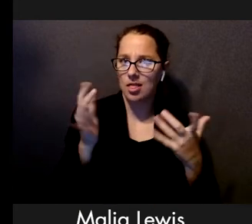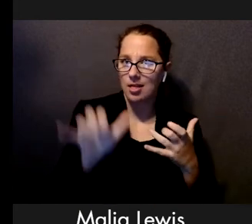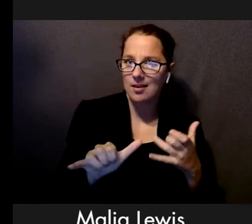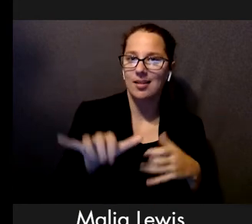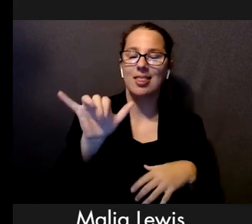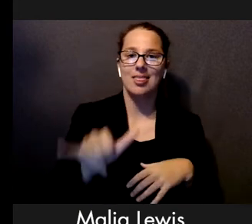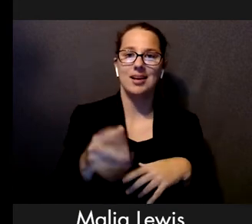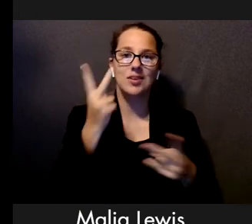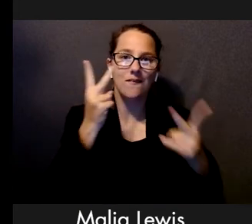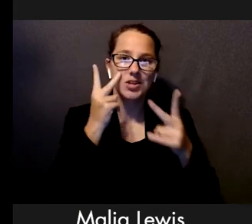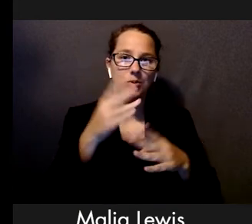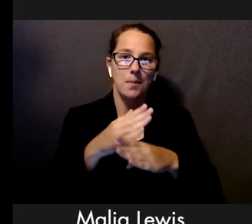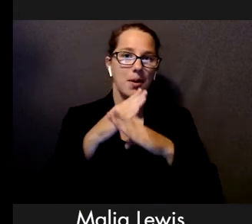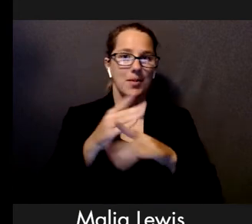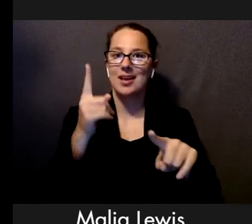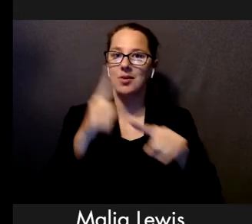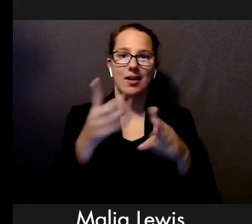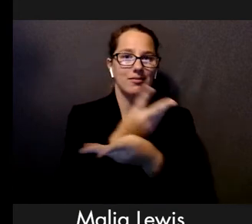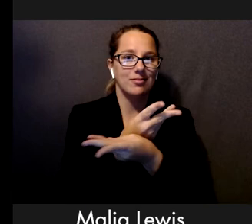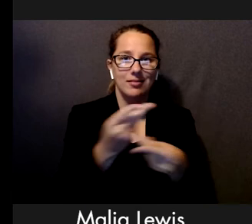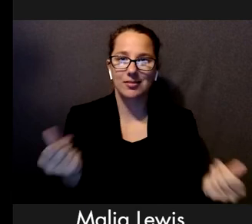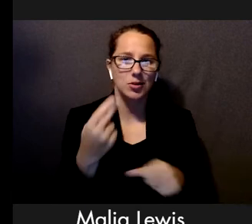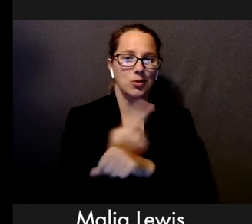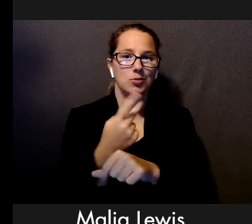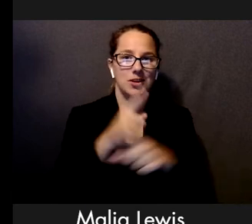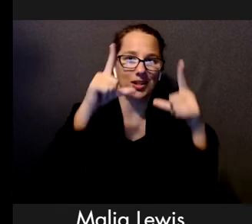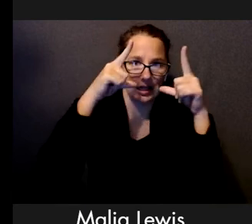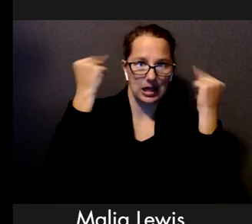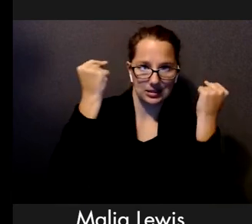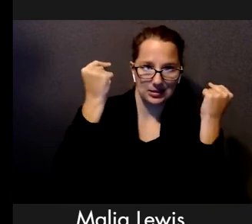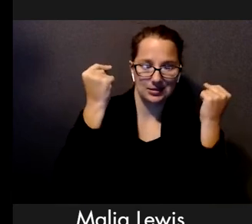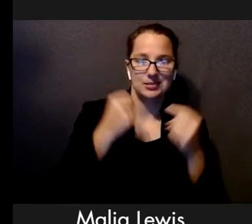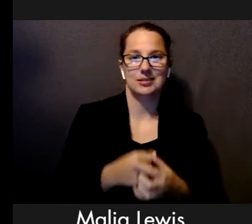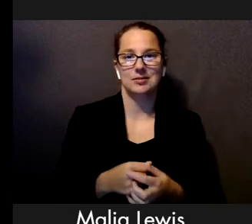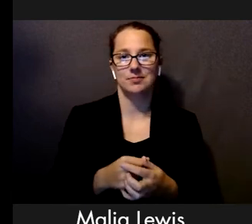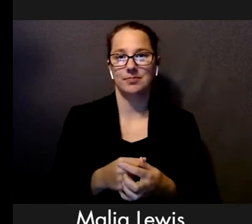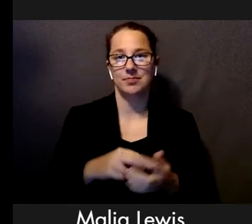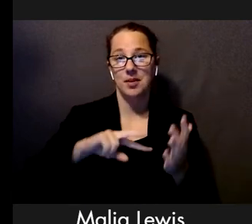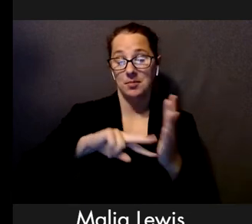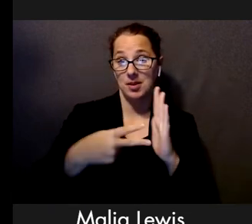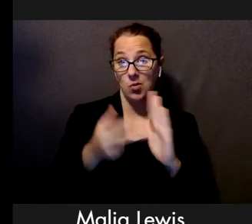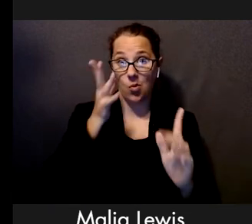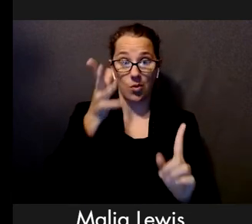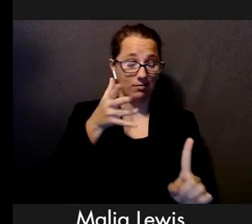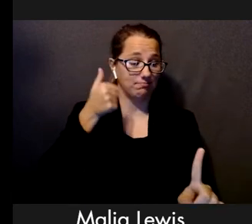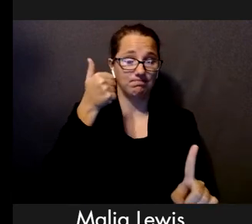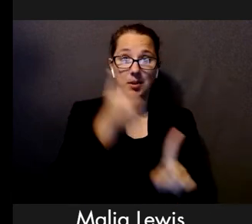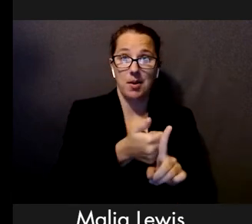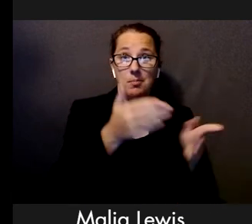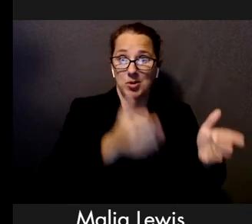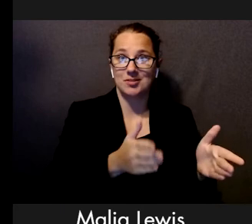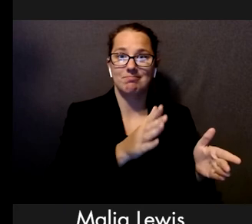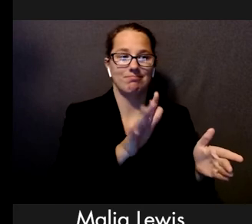that can't be corrected with glasses or contact lenses. So, it does affect someone's ability to